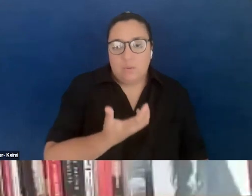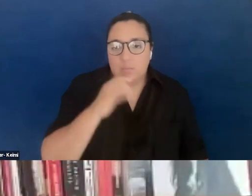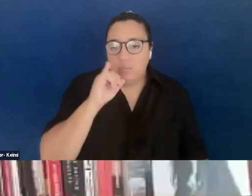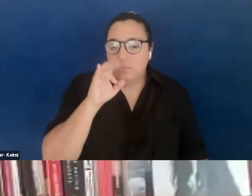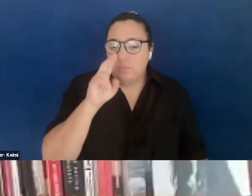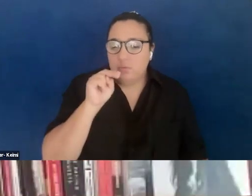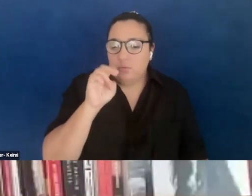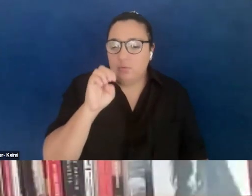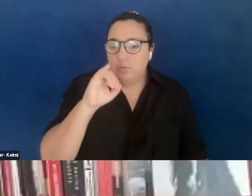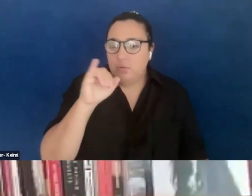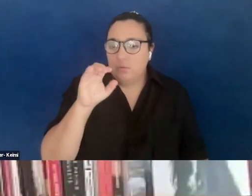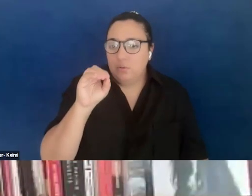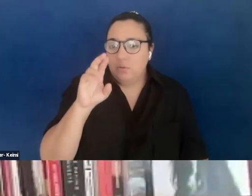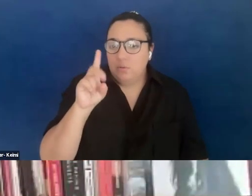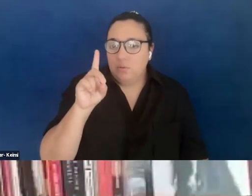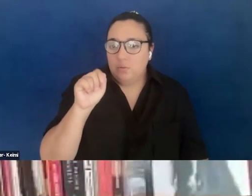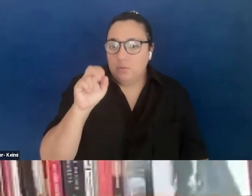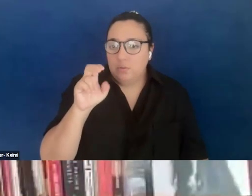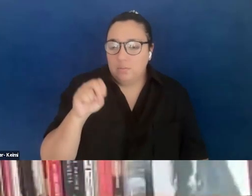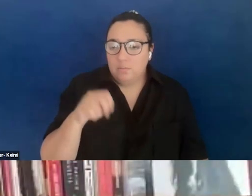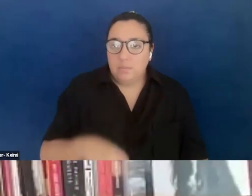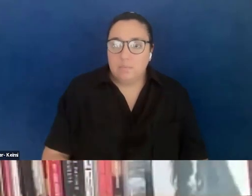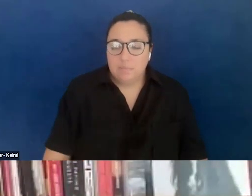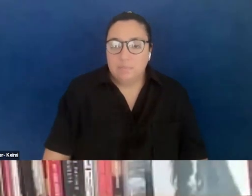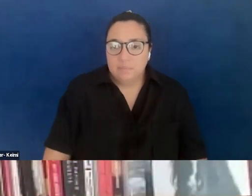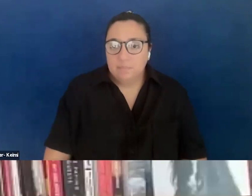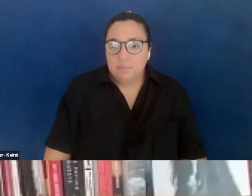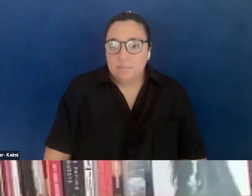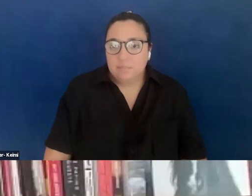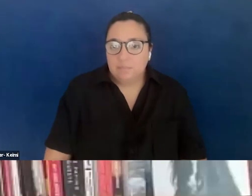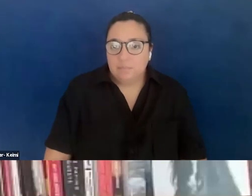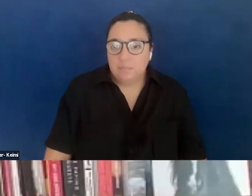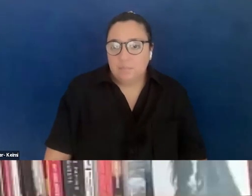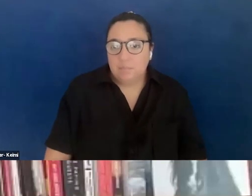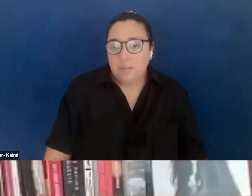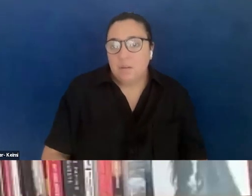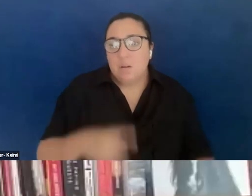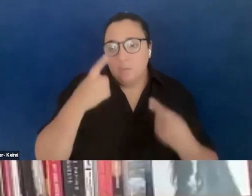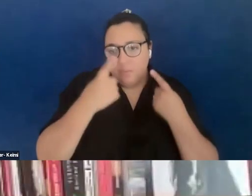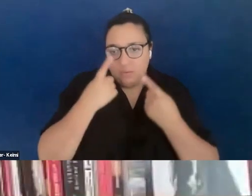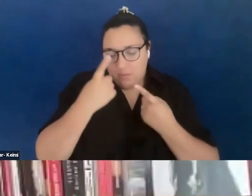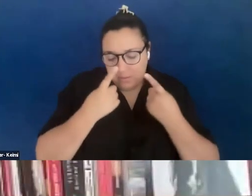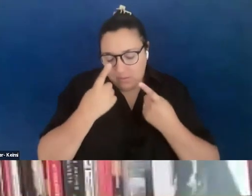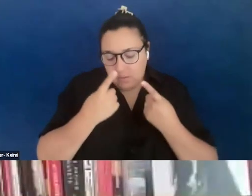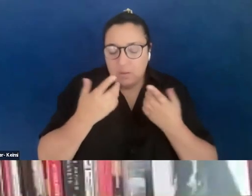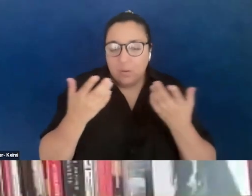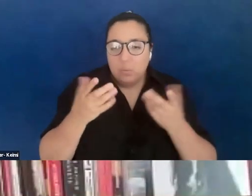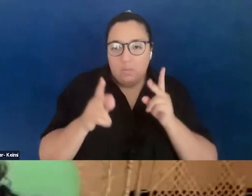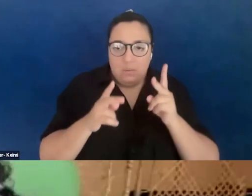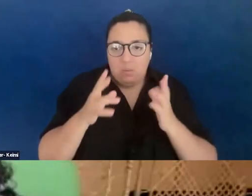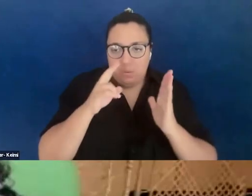Sure. Were you making time to read and reflect on what people wanted to deposit or leave in the chat?